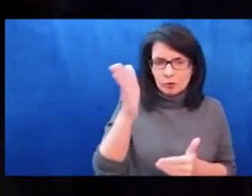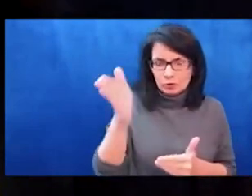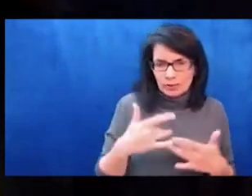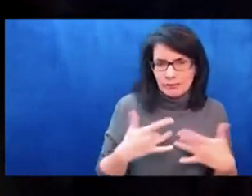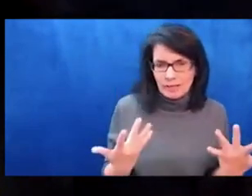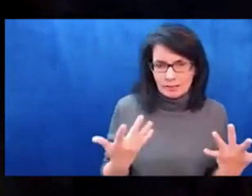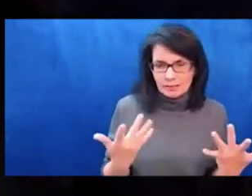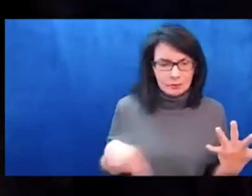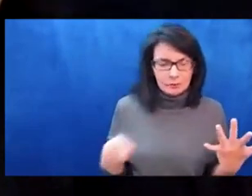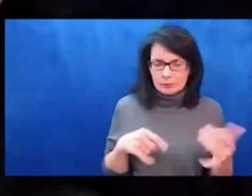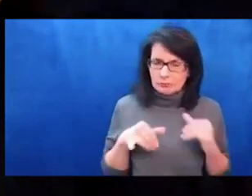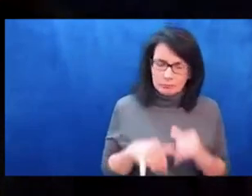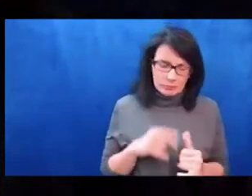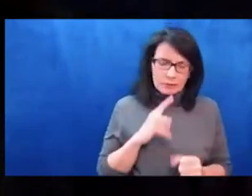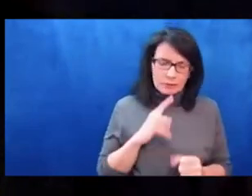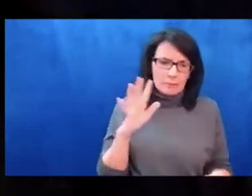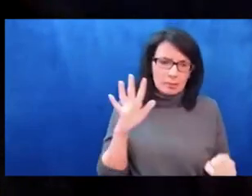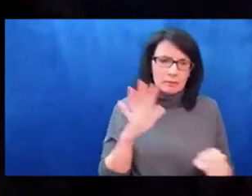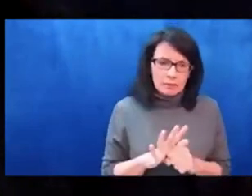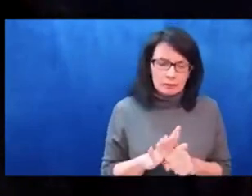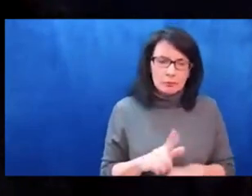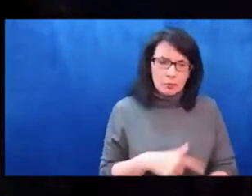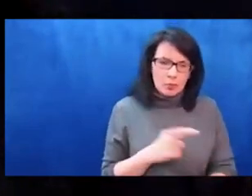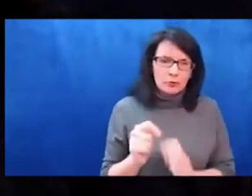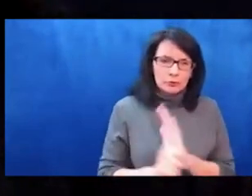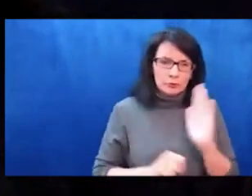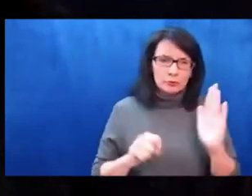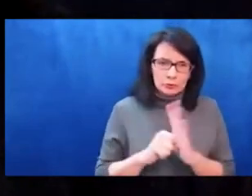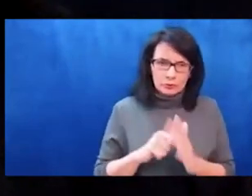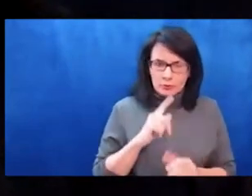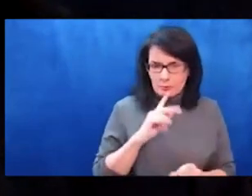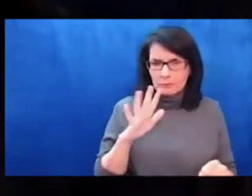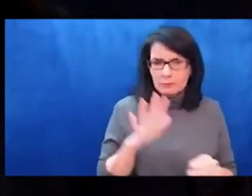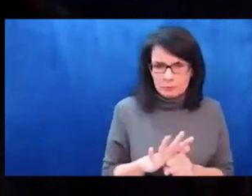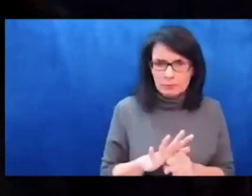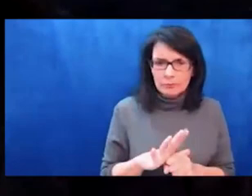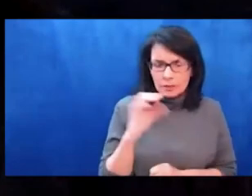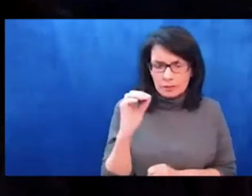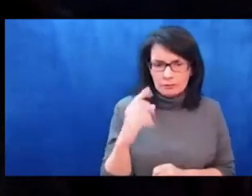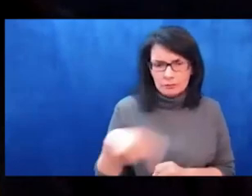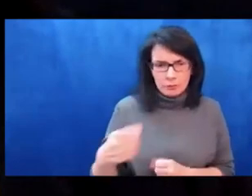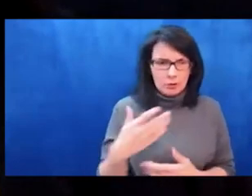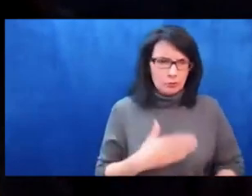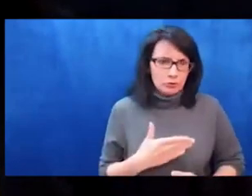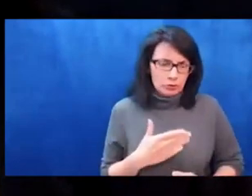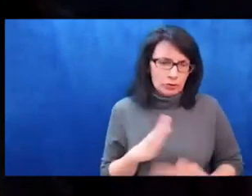that as a as a further resource for for those who couldn't be with us today.